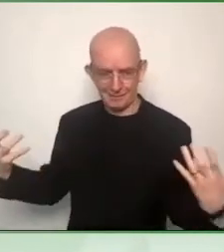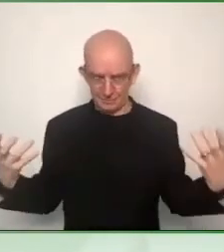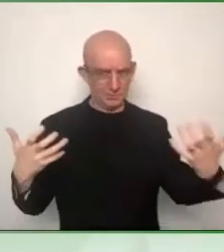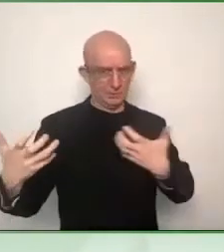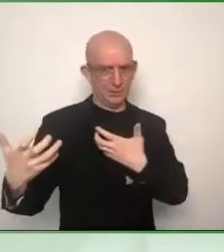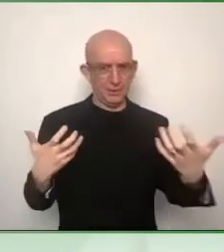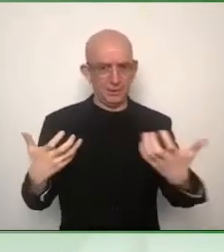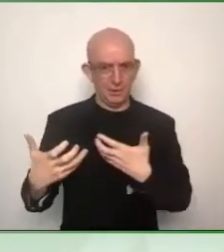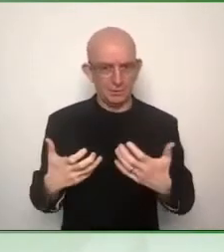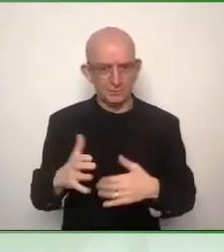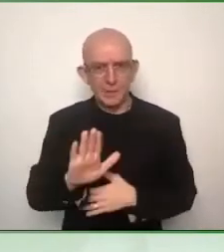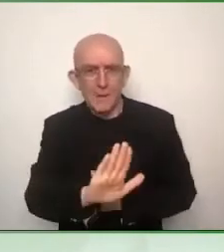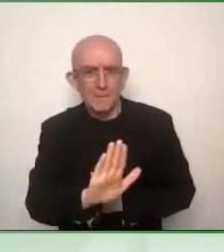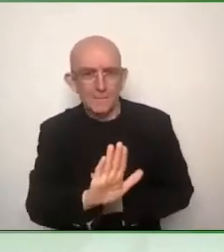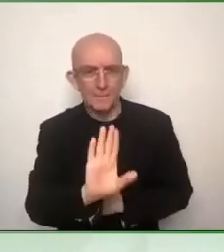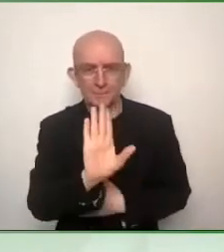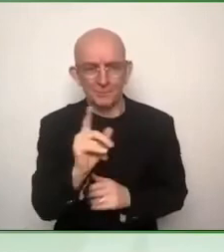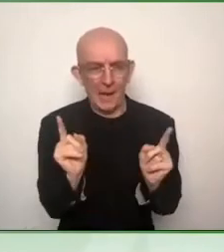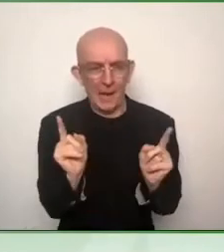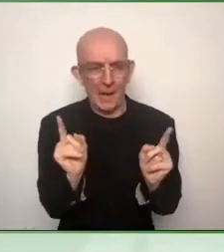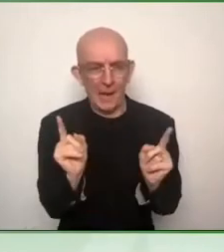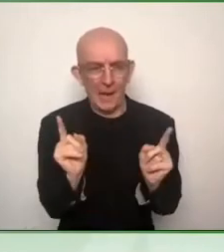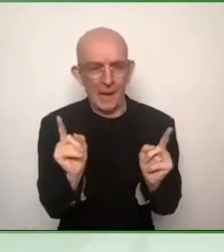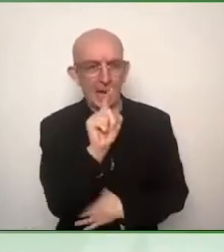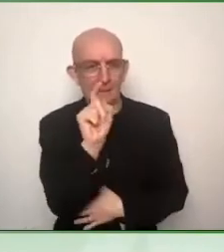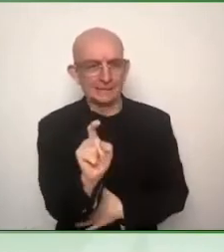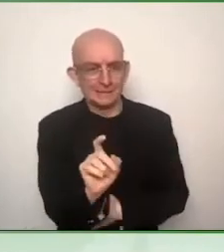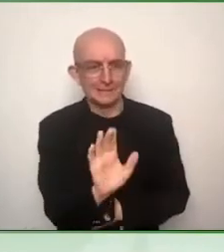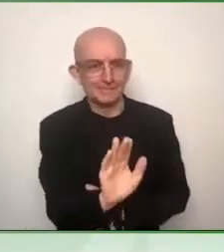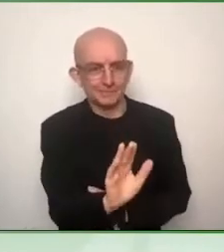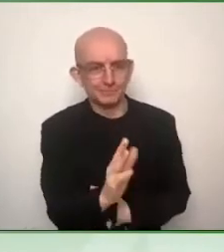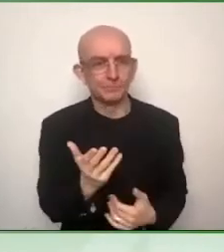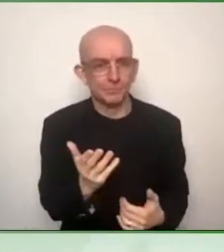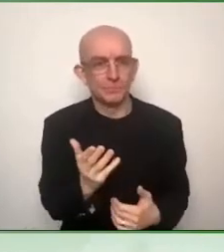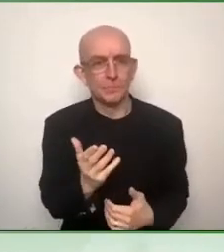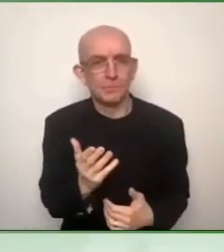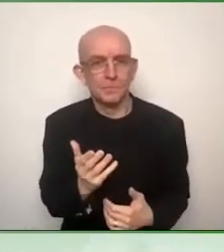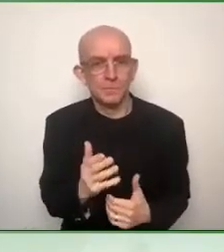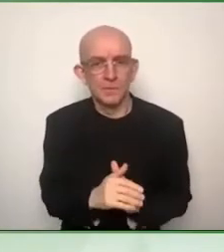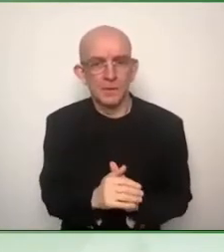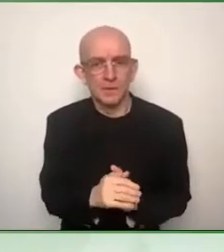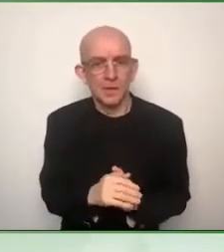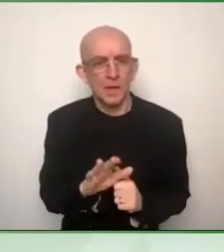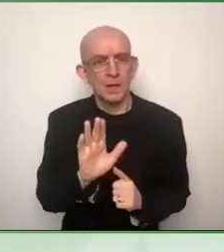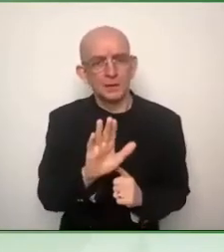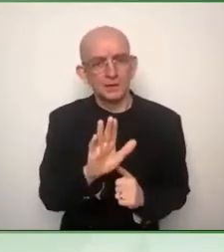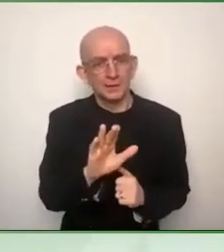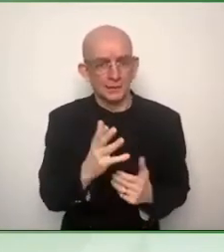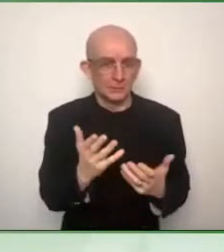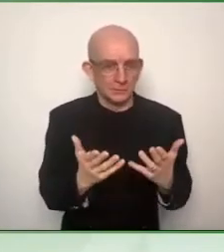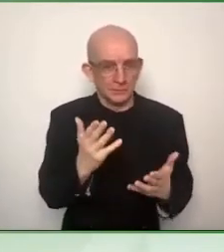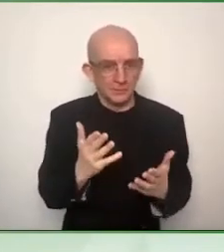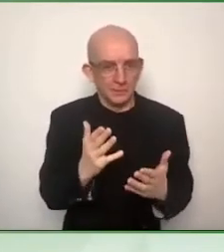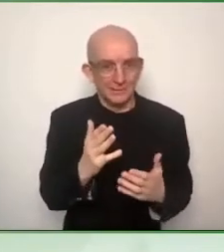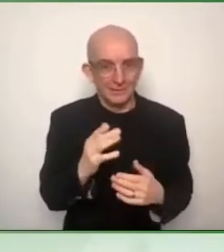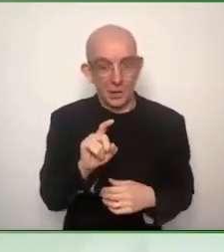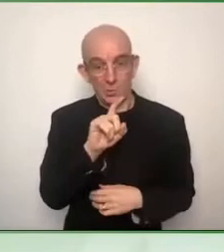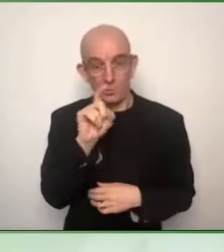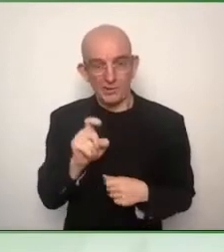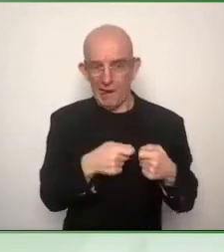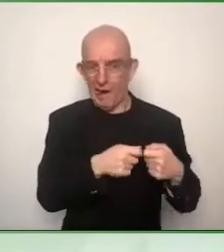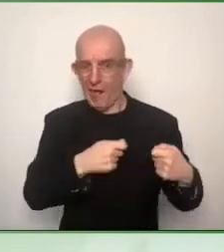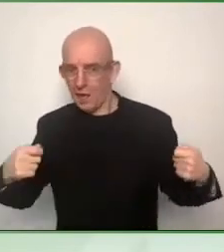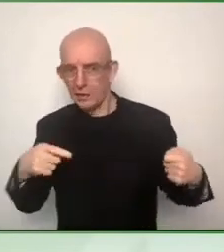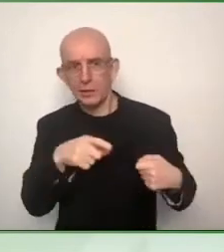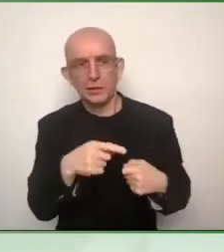a kind of global policy with maybe minimum requirements and then each country implements them and